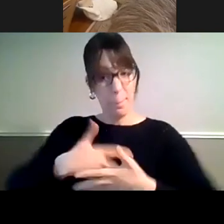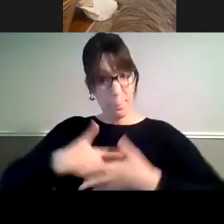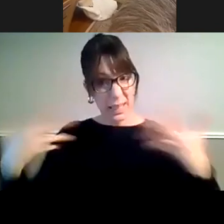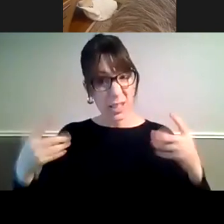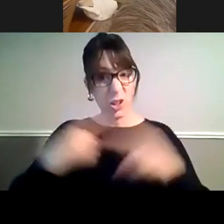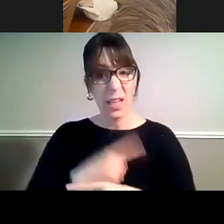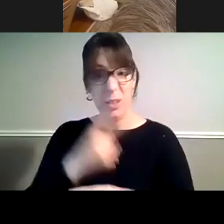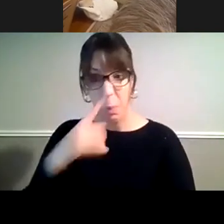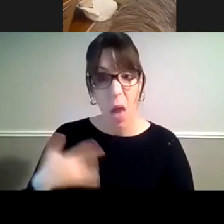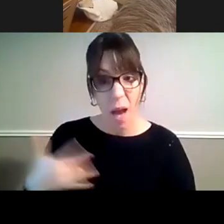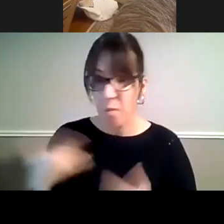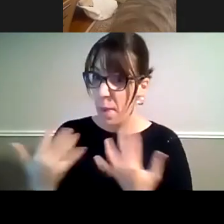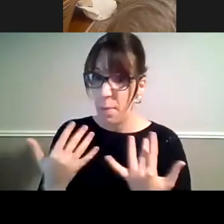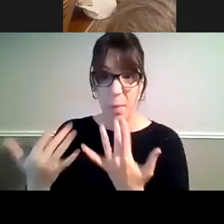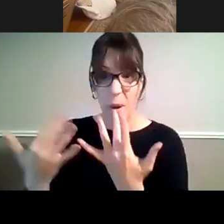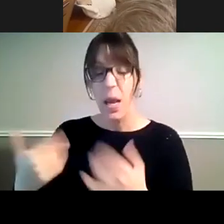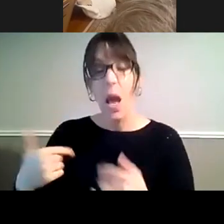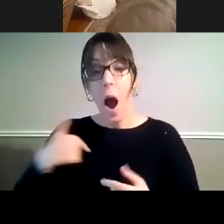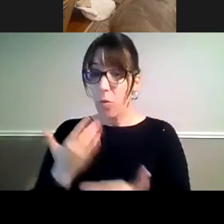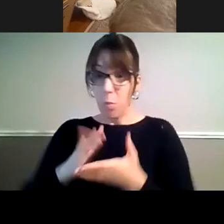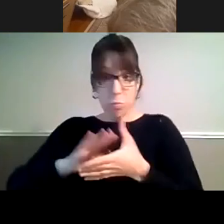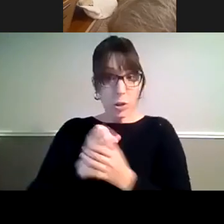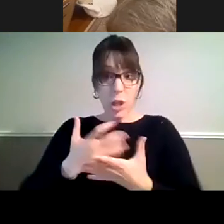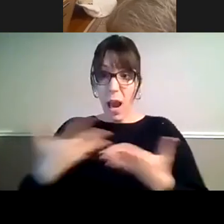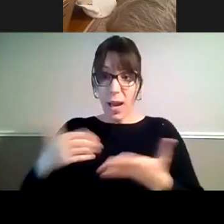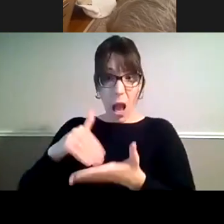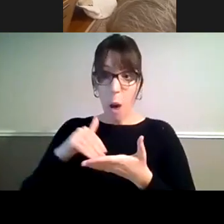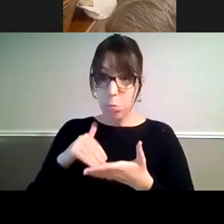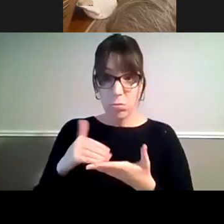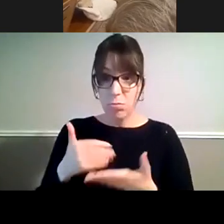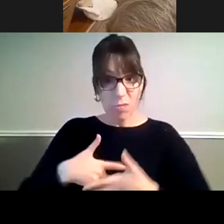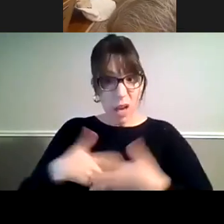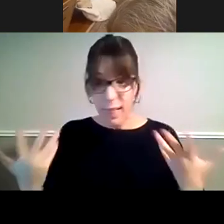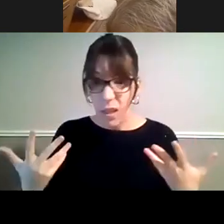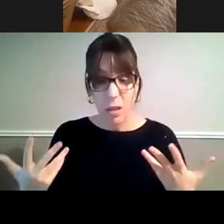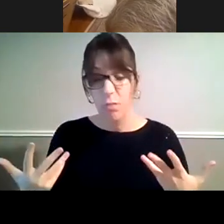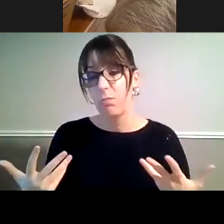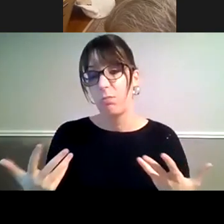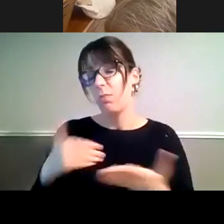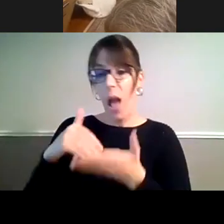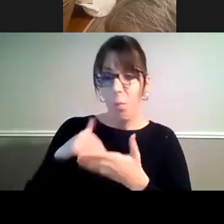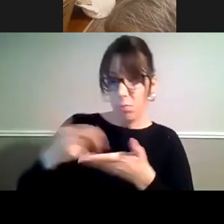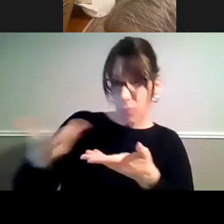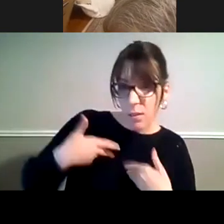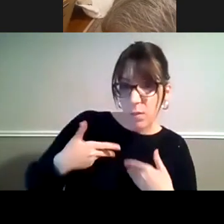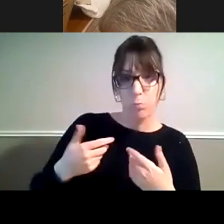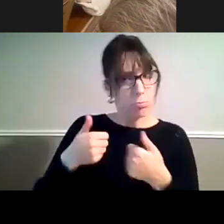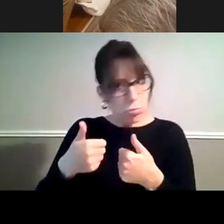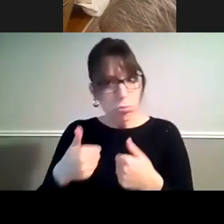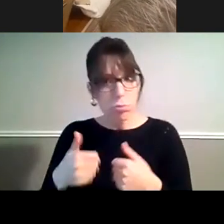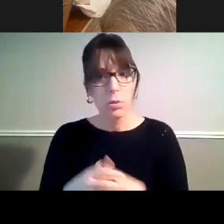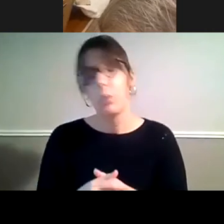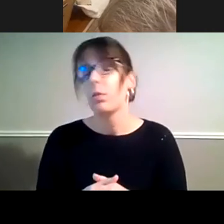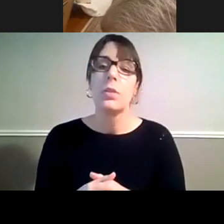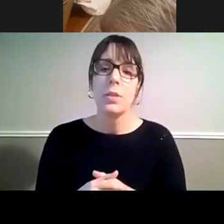for any help that I get now and for what I used, but yeah,